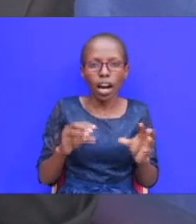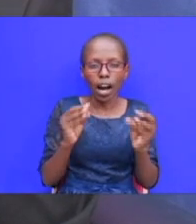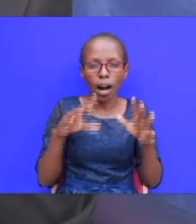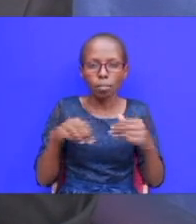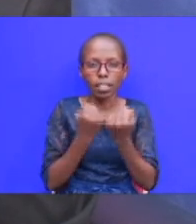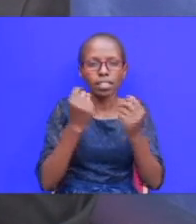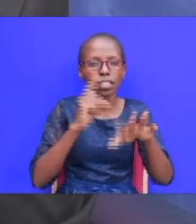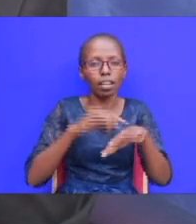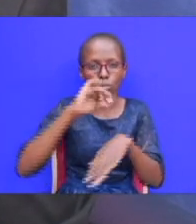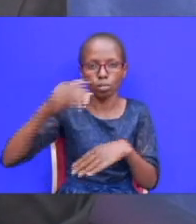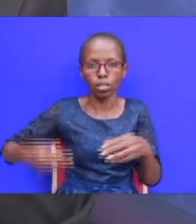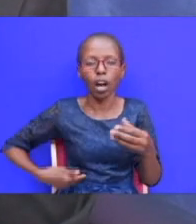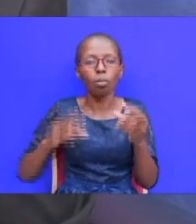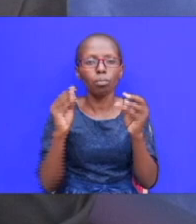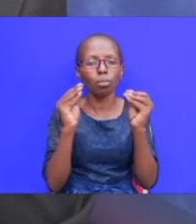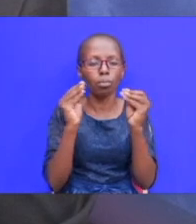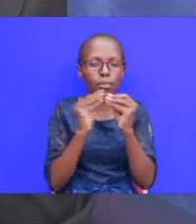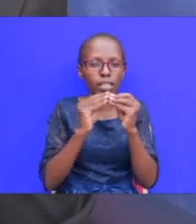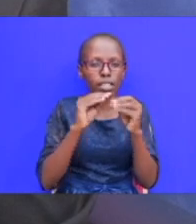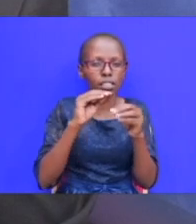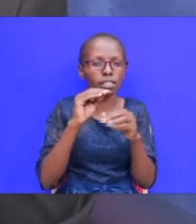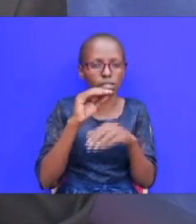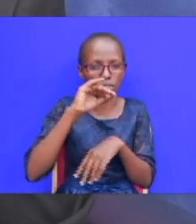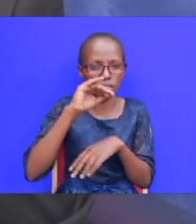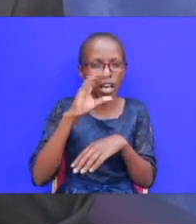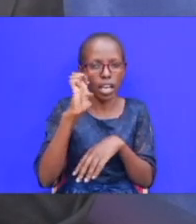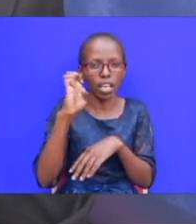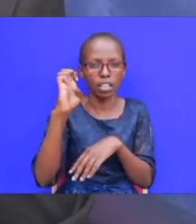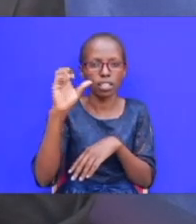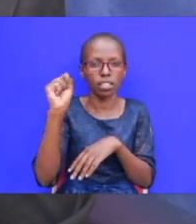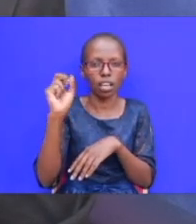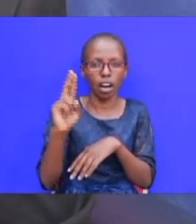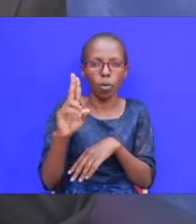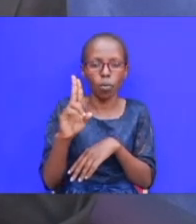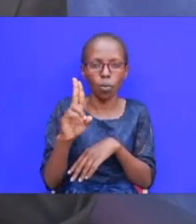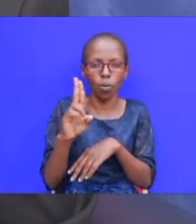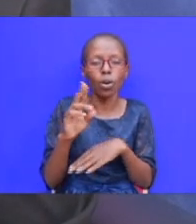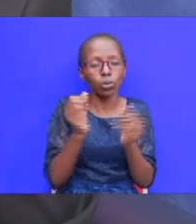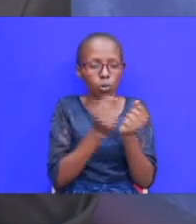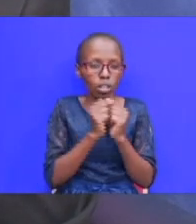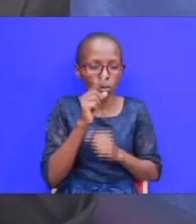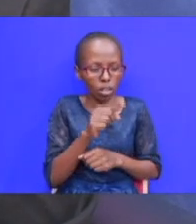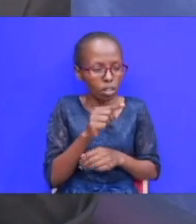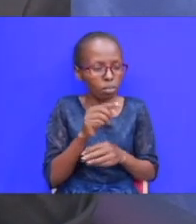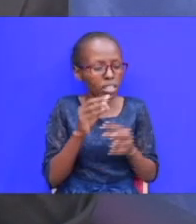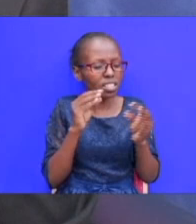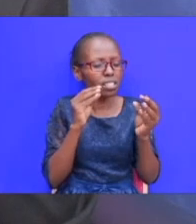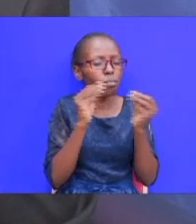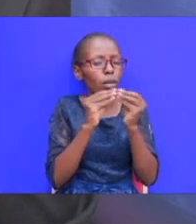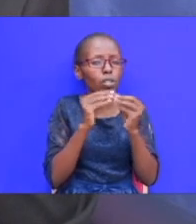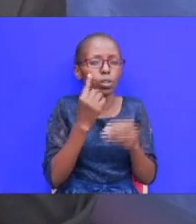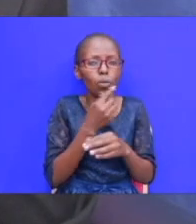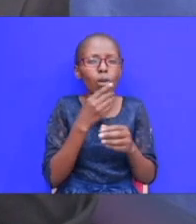thing he sends these people the south does not even recognize them with him is bent towards meeting is what